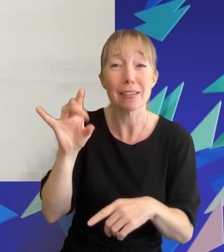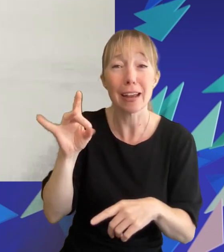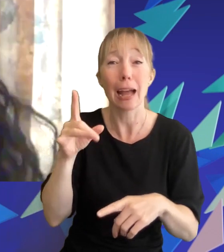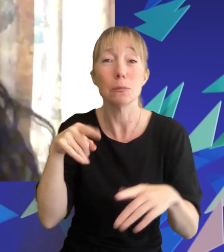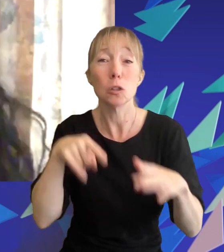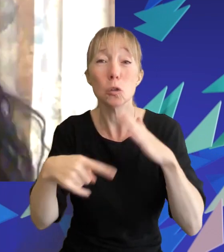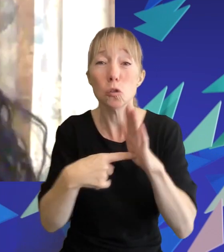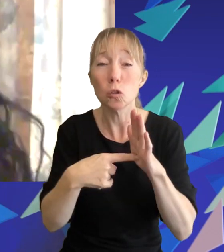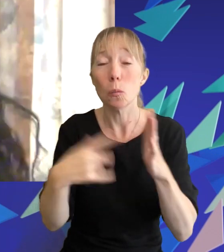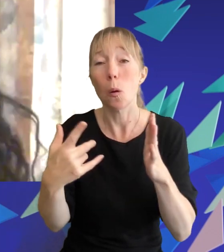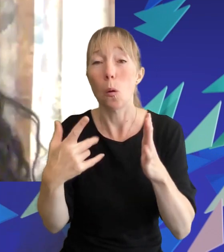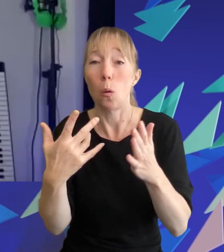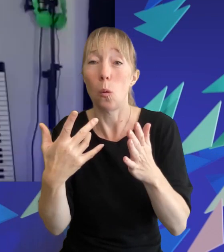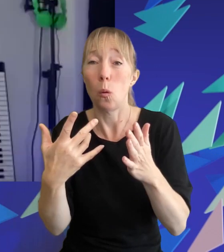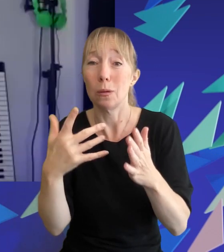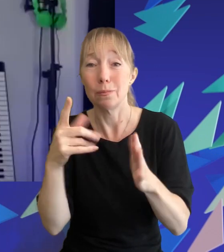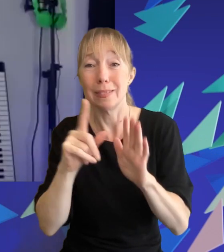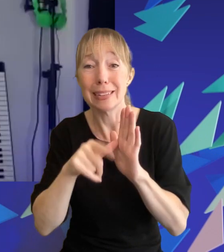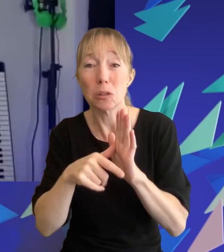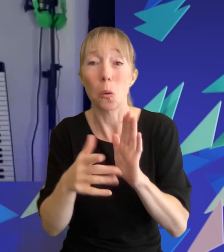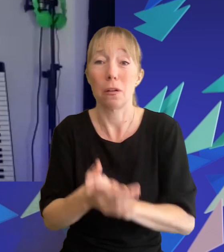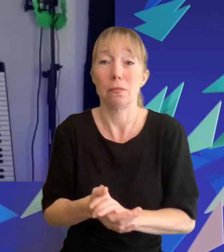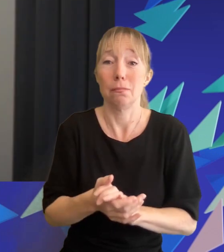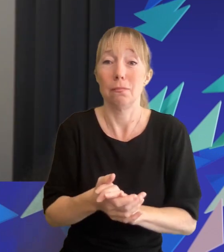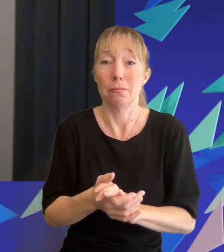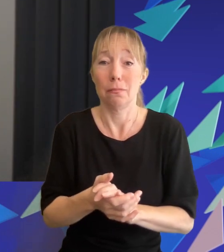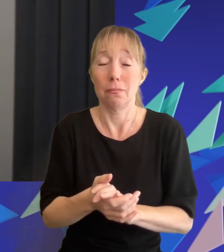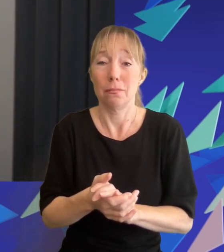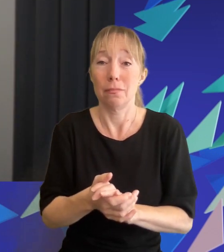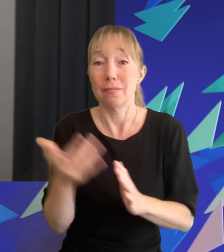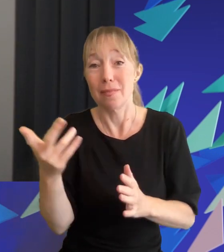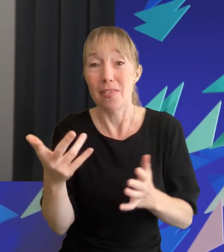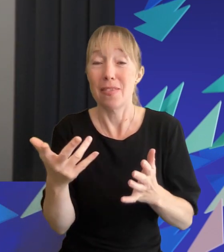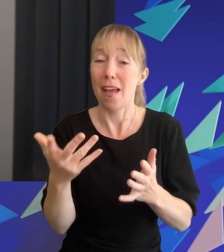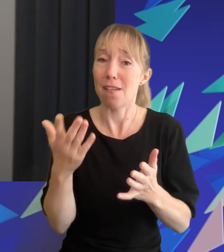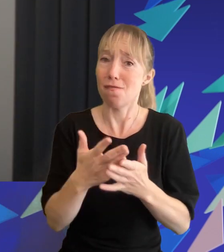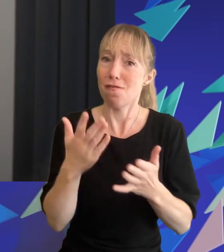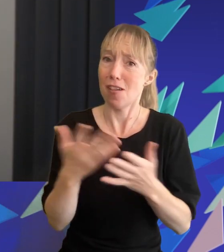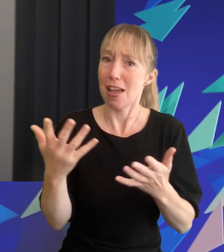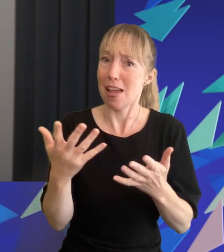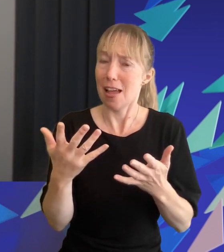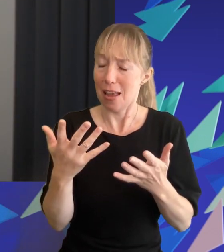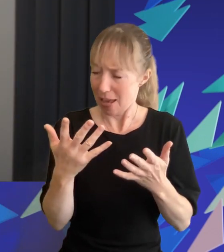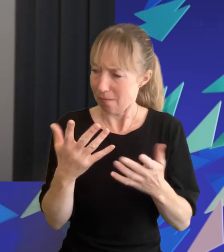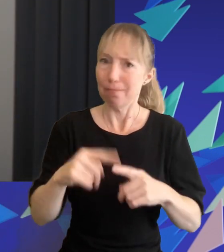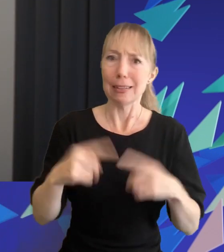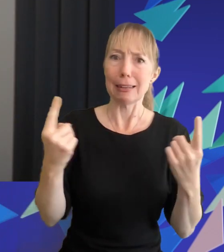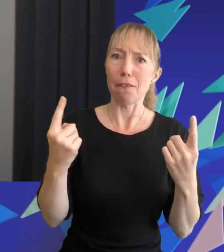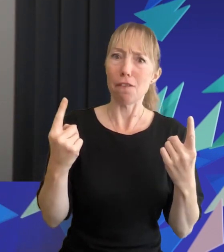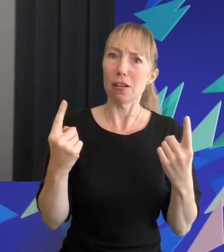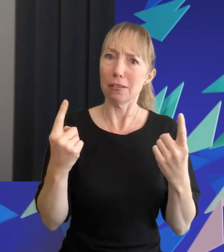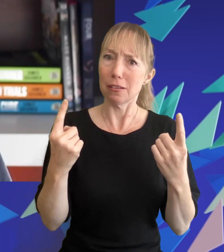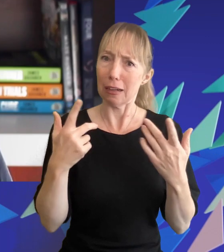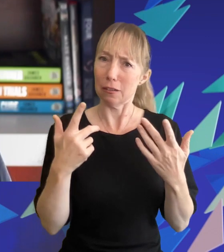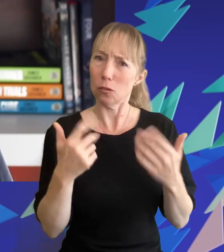nelly karango and tyler warwick they have brought a very unique and insightful perspective to this event so we really